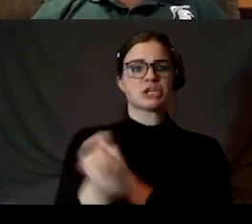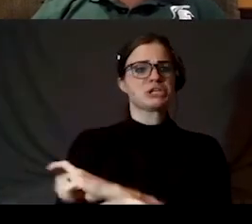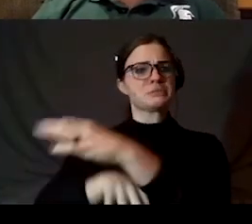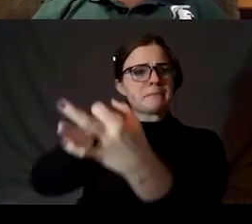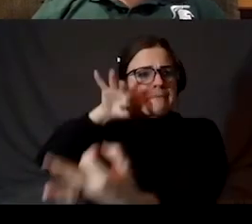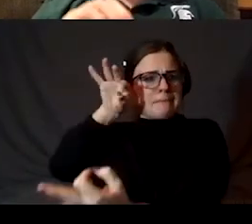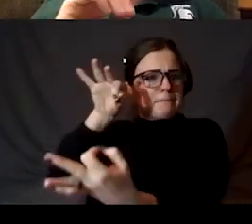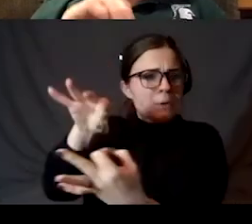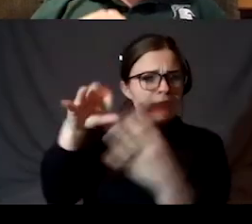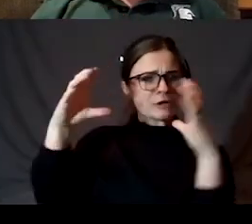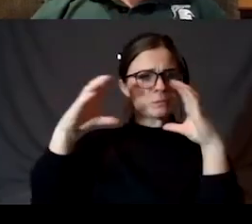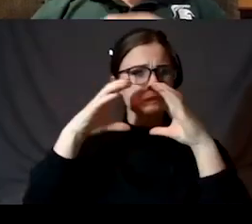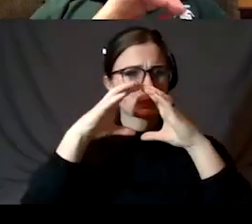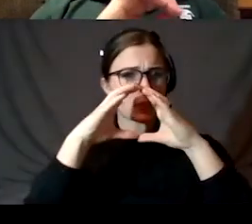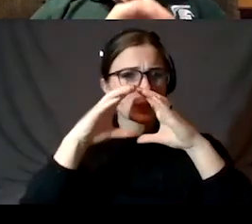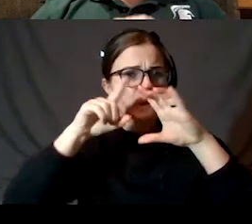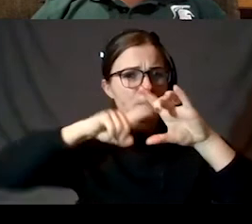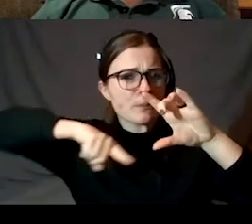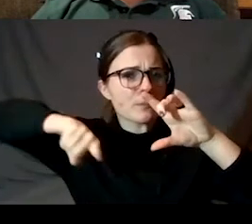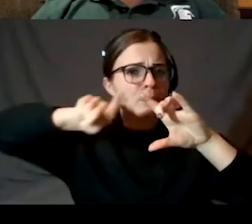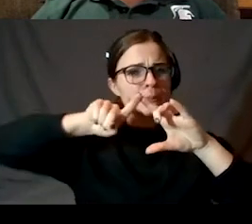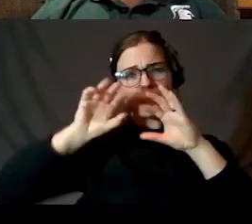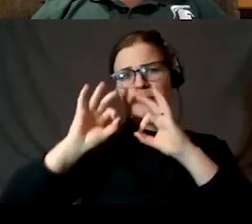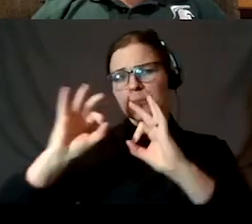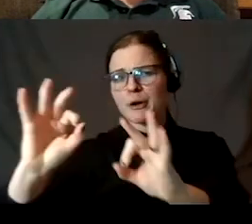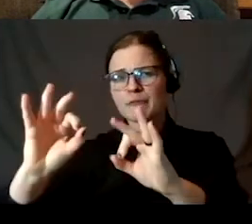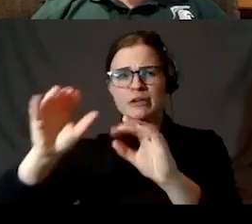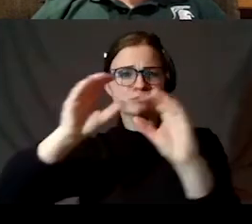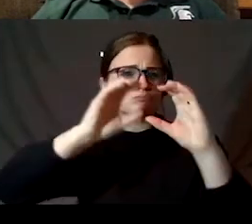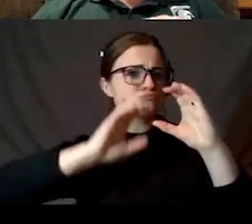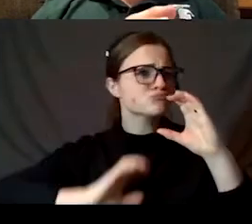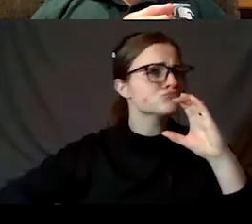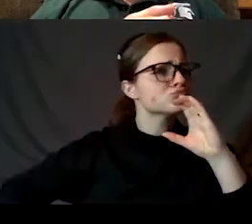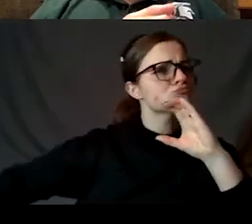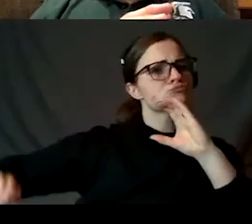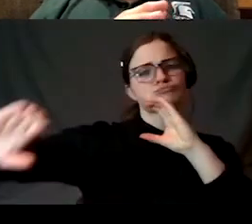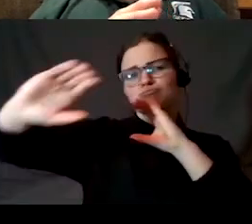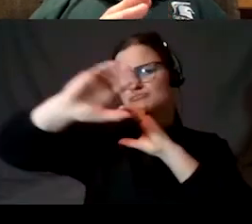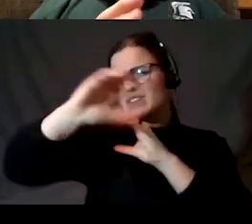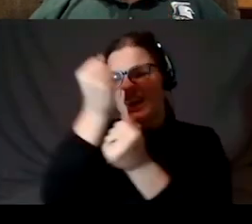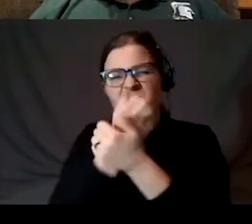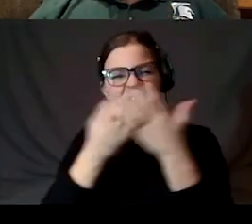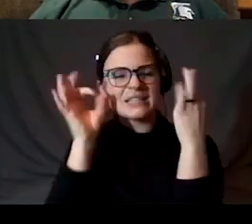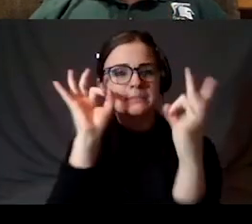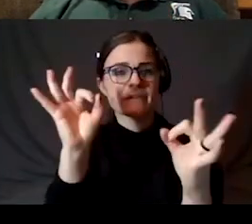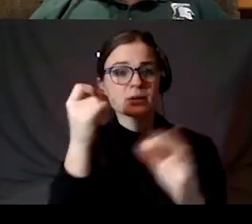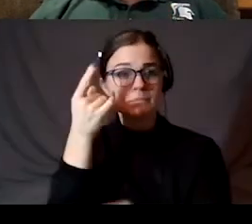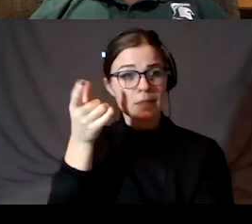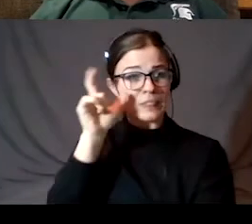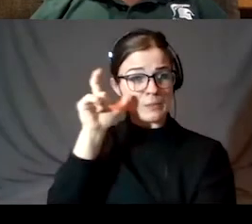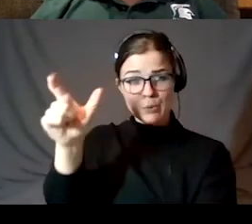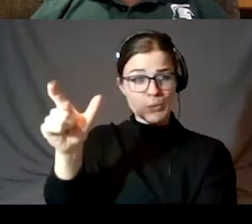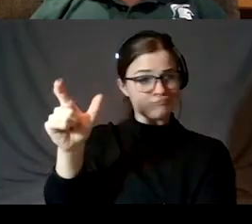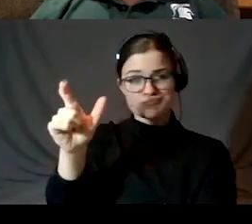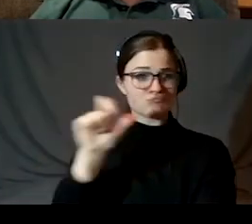Perfectly round orbits, perfectly circular, um, epicycles. But the Moon doesn't seem to fit